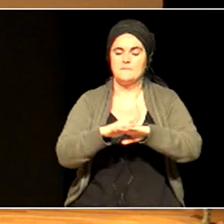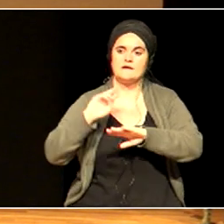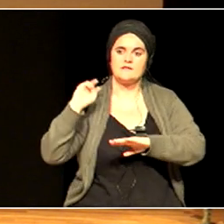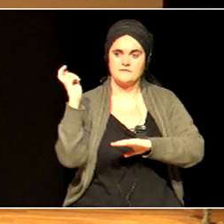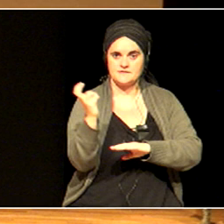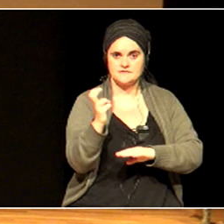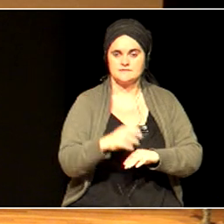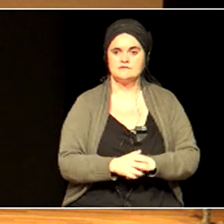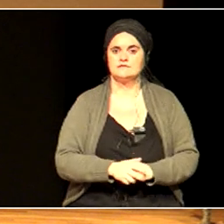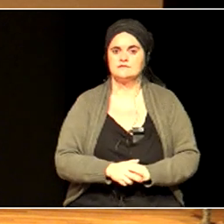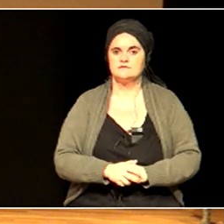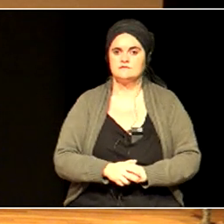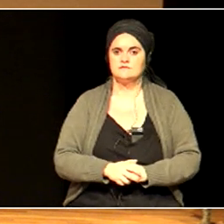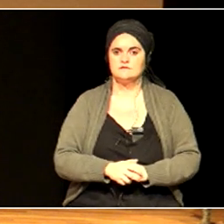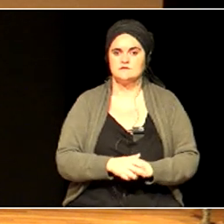sustainability,